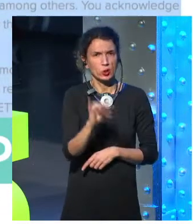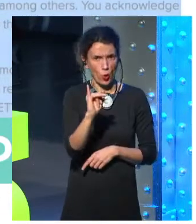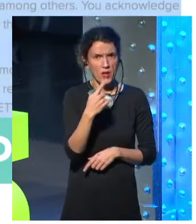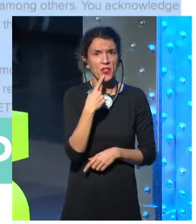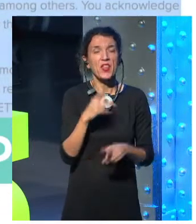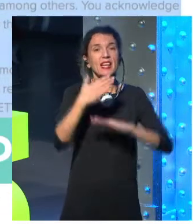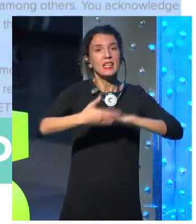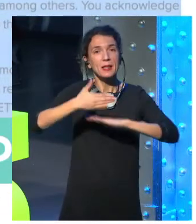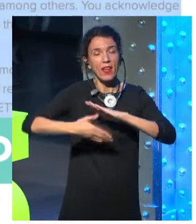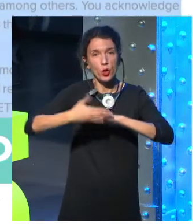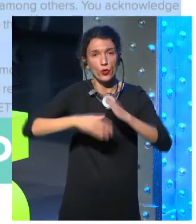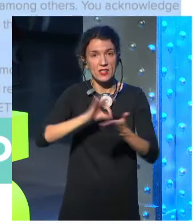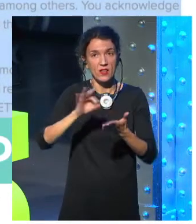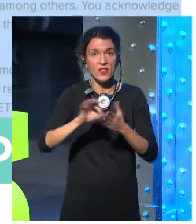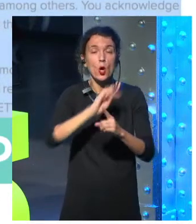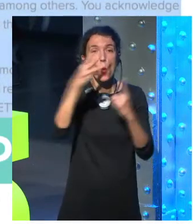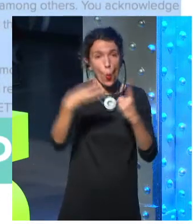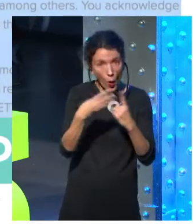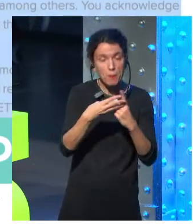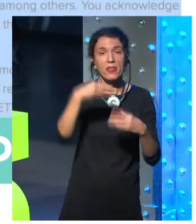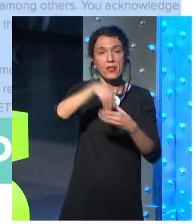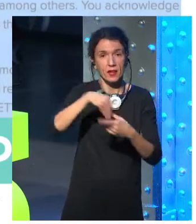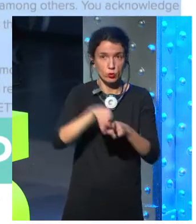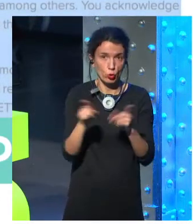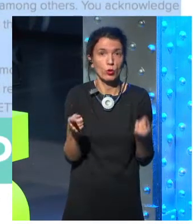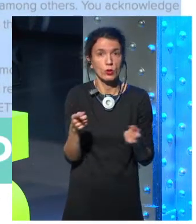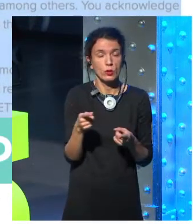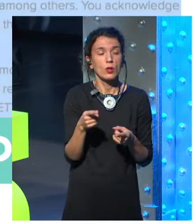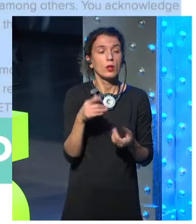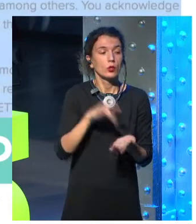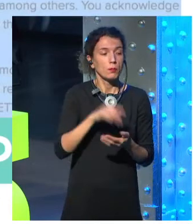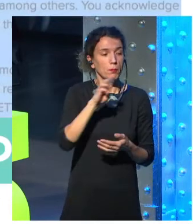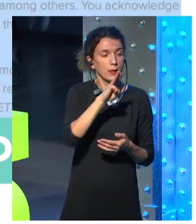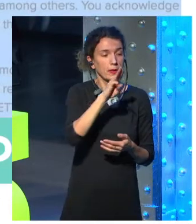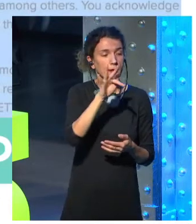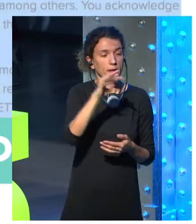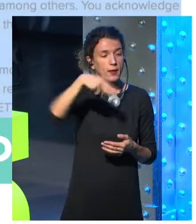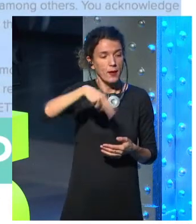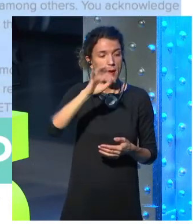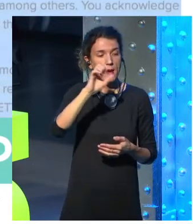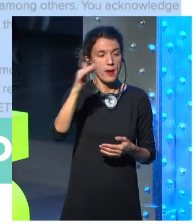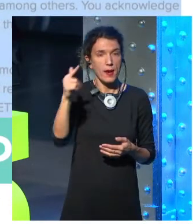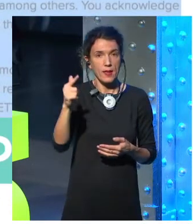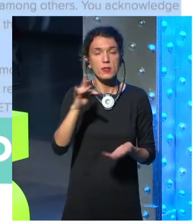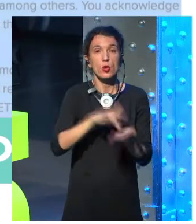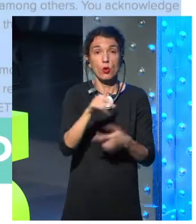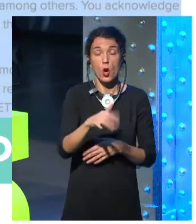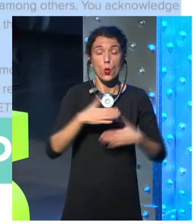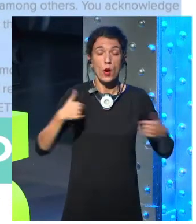said, you agree that you will not rely on the services for any safety or critical purposes related to you or your pet.